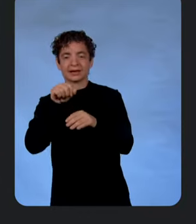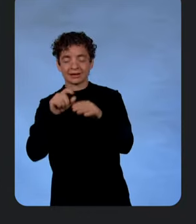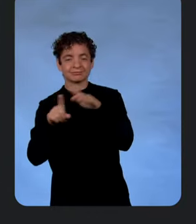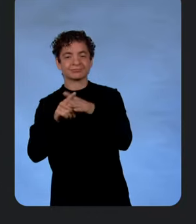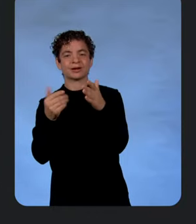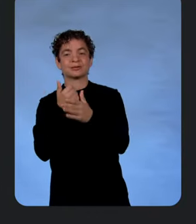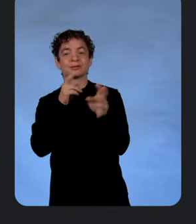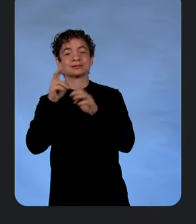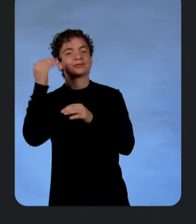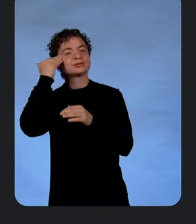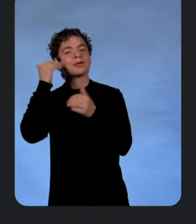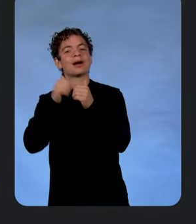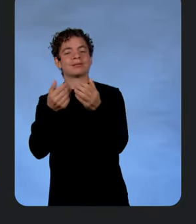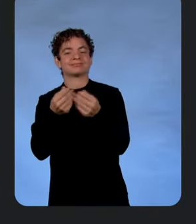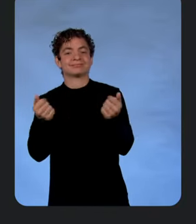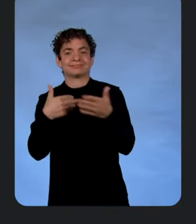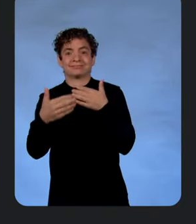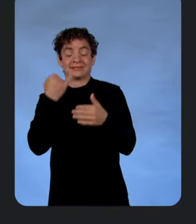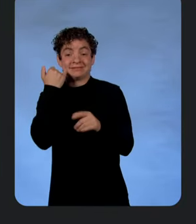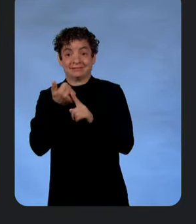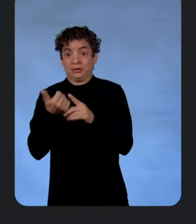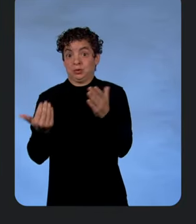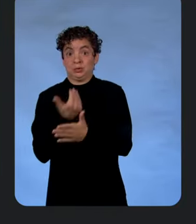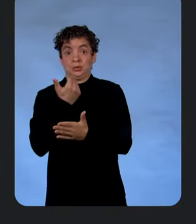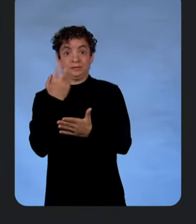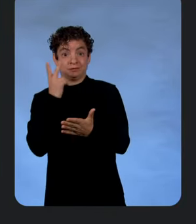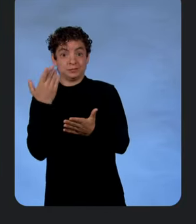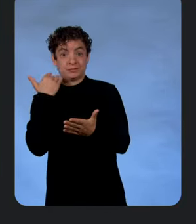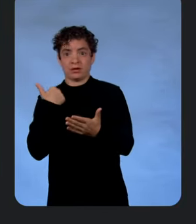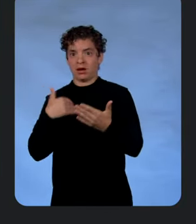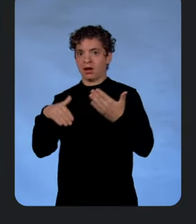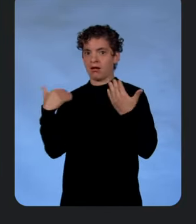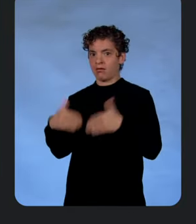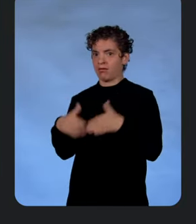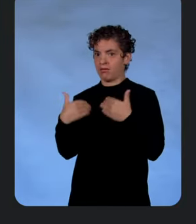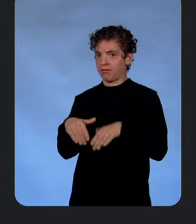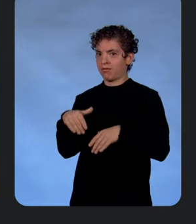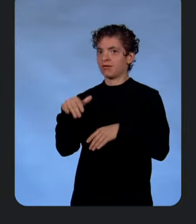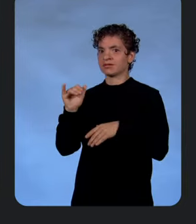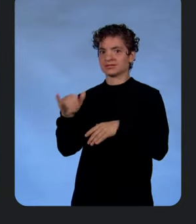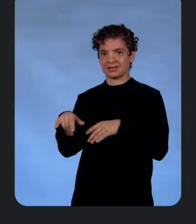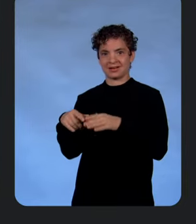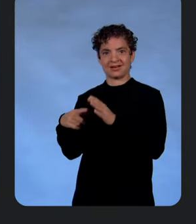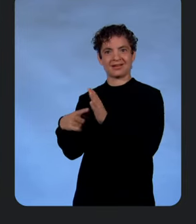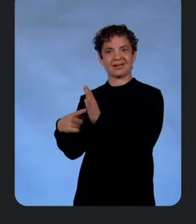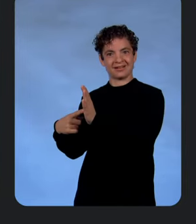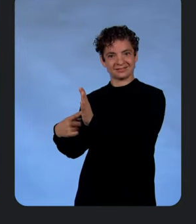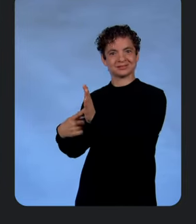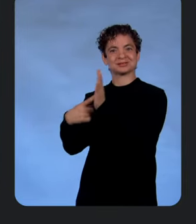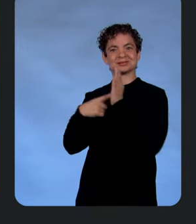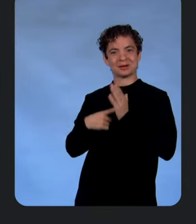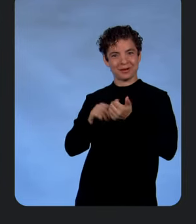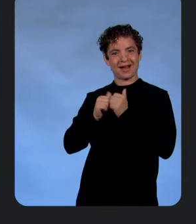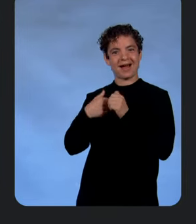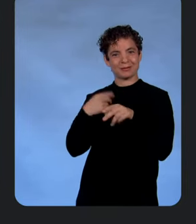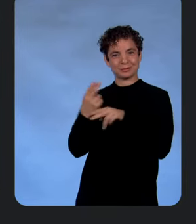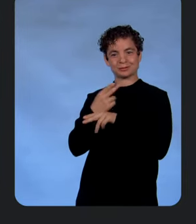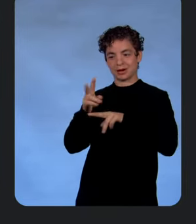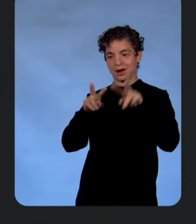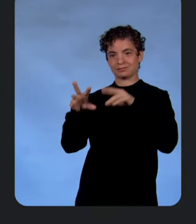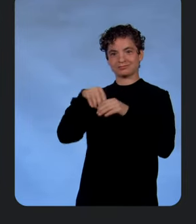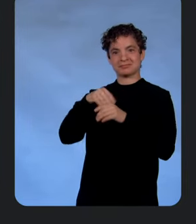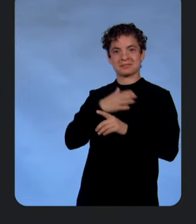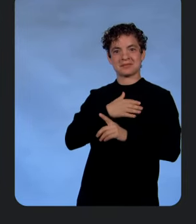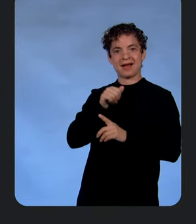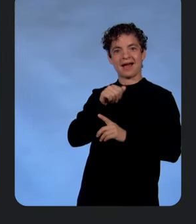bottom of any issue, even if it's completely new and unknown to you. This really showcases how I can use observability in my new application. Here